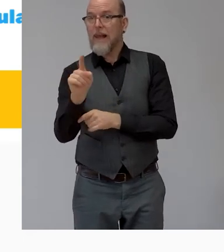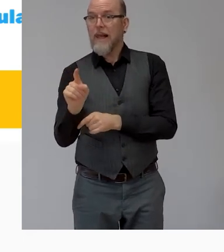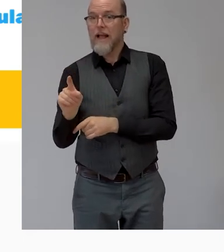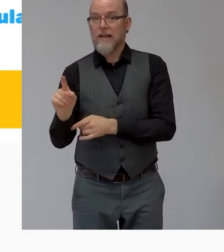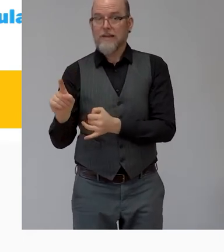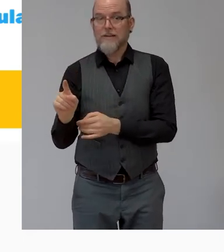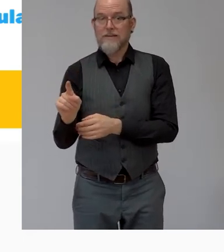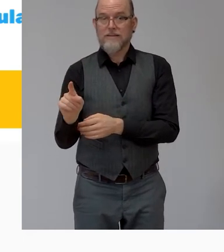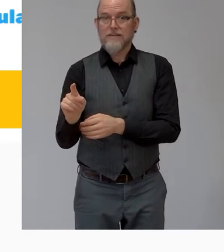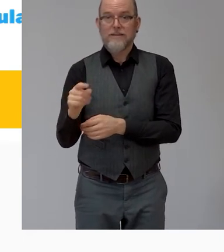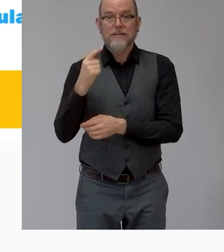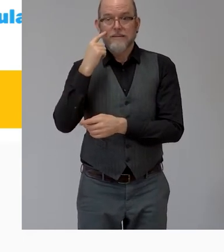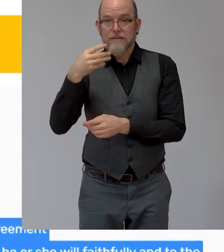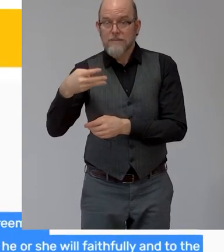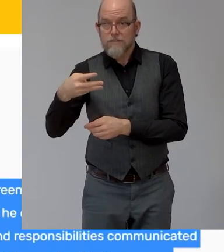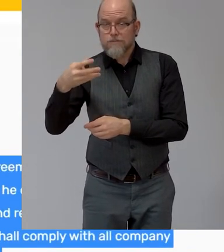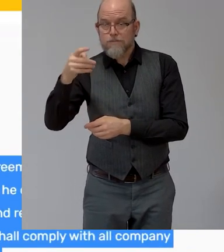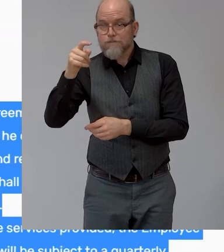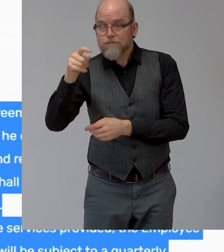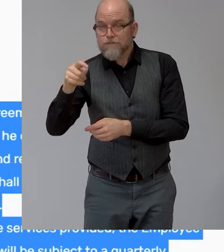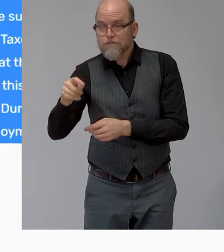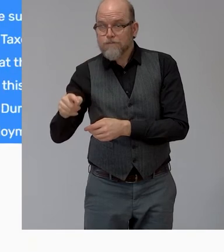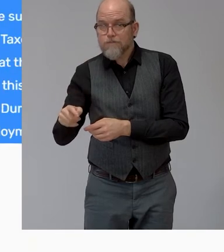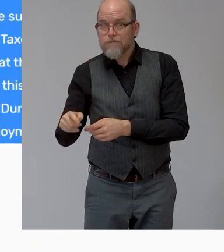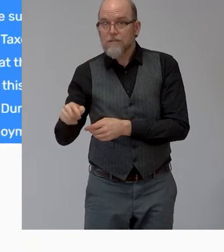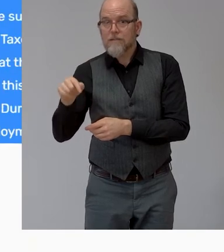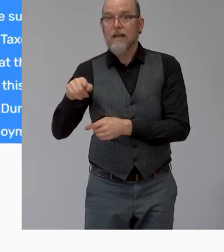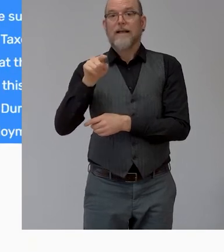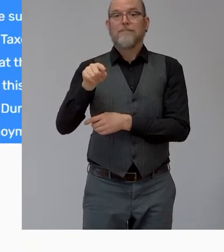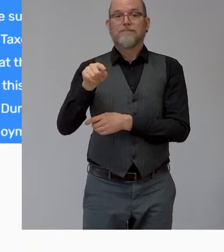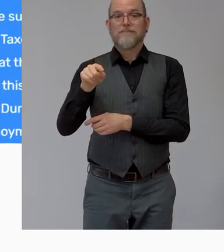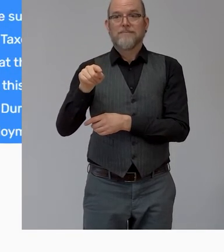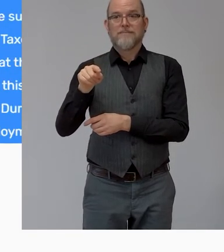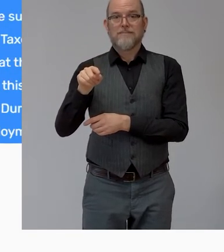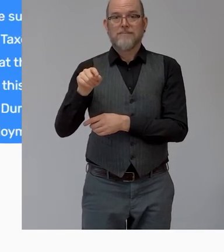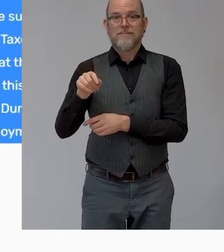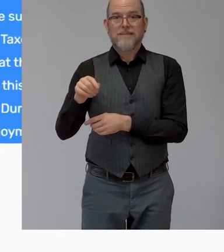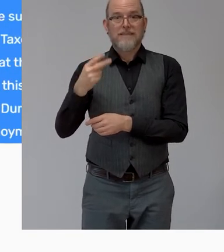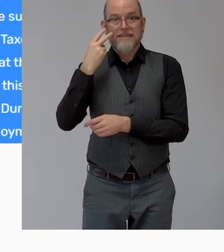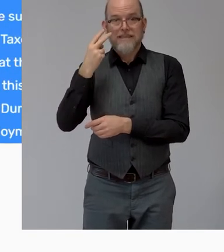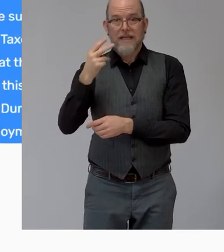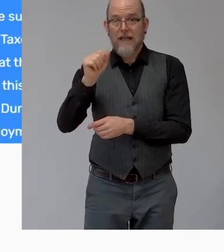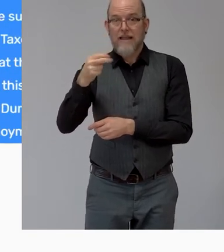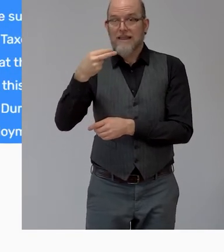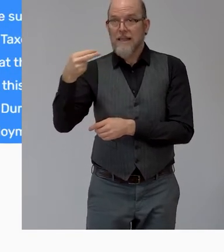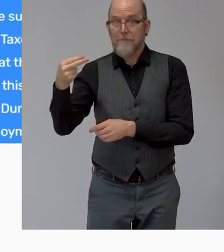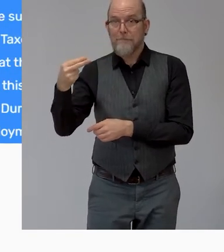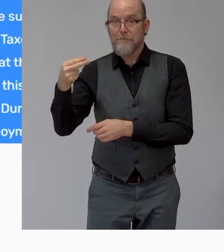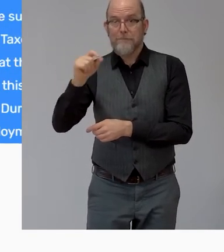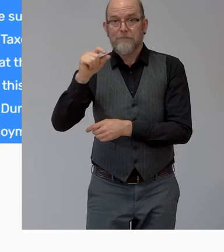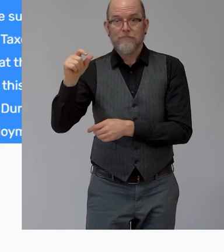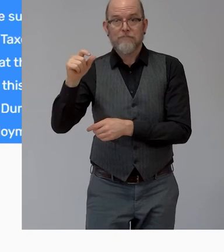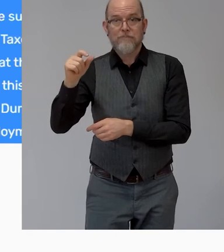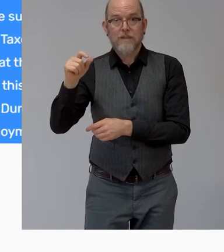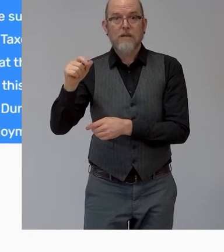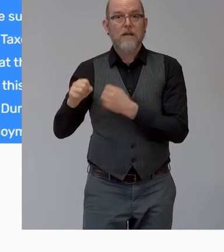bottom part of the uh of the uh form and sign our name it is shaking and you don't really have